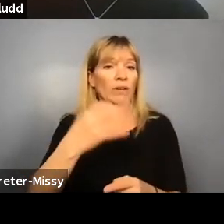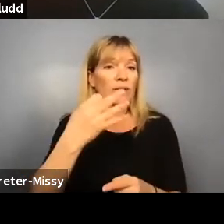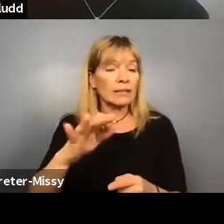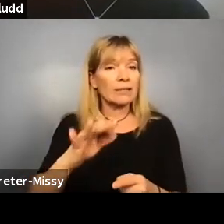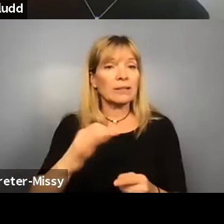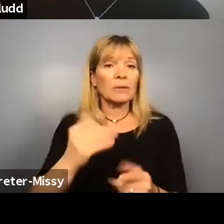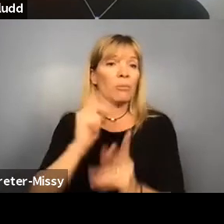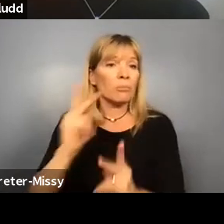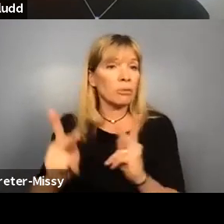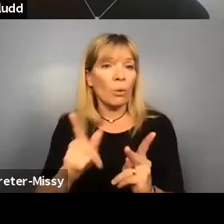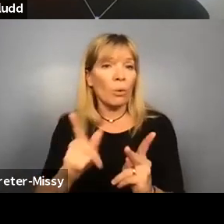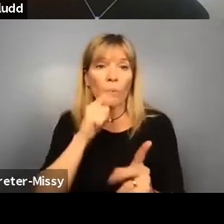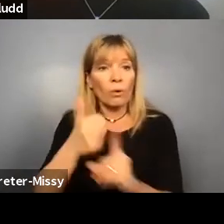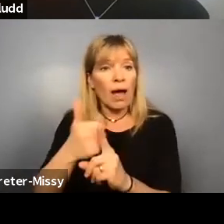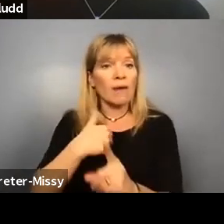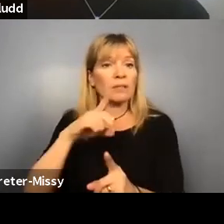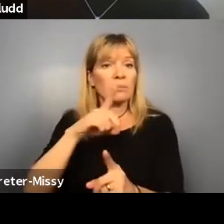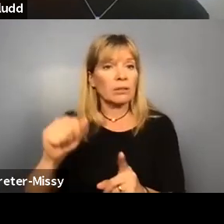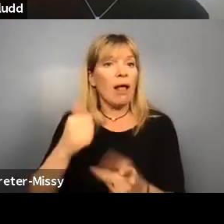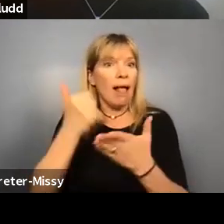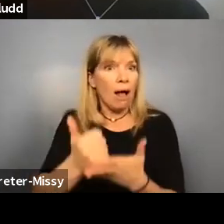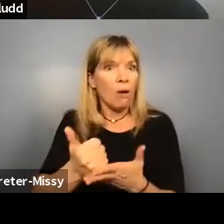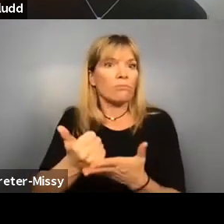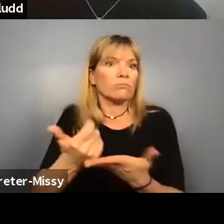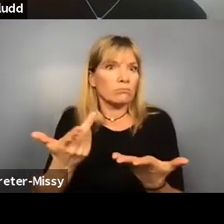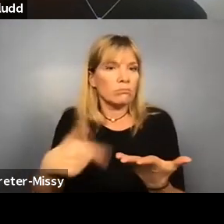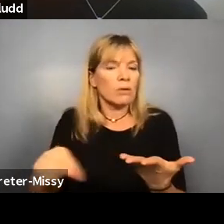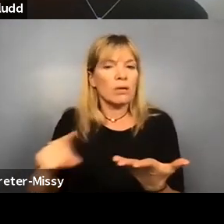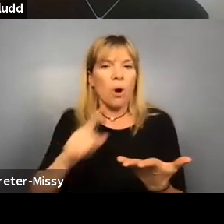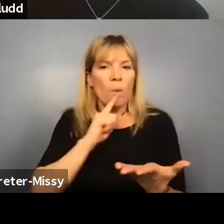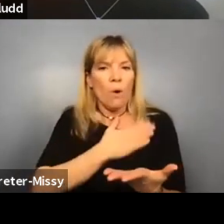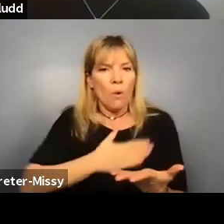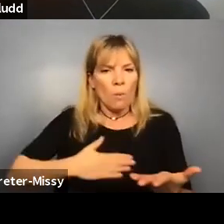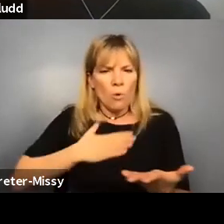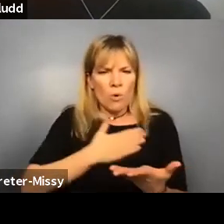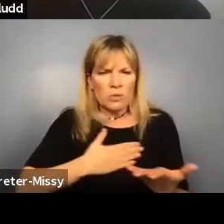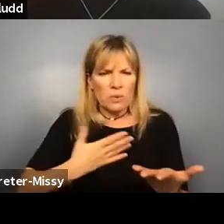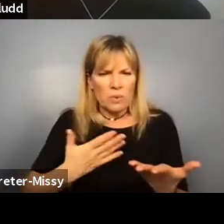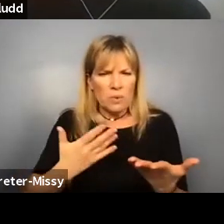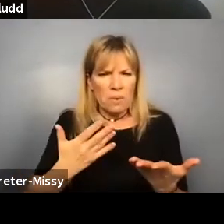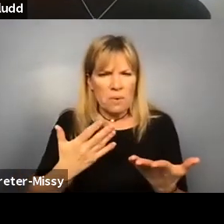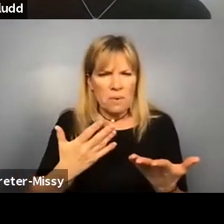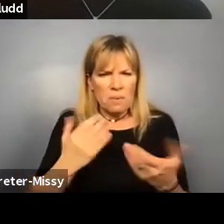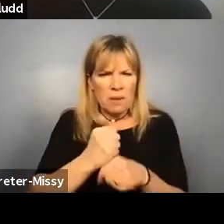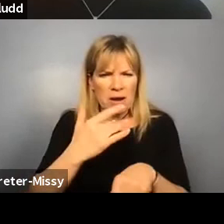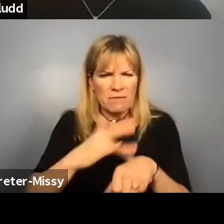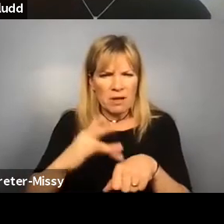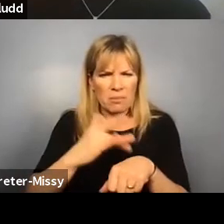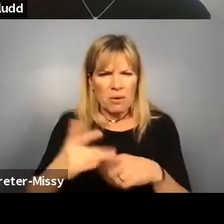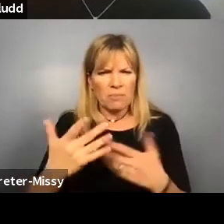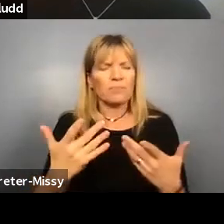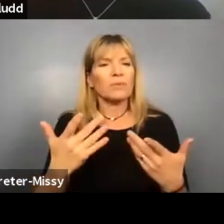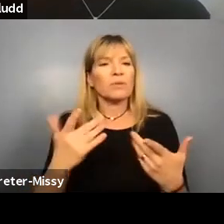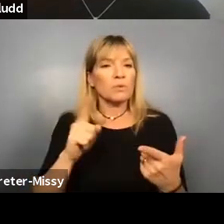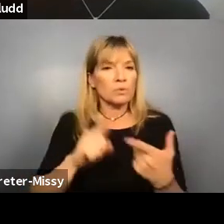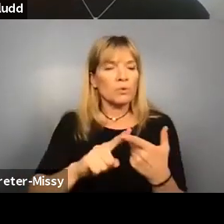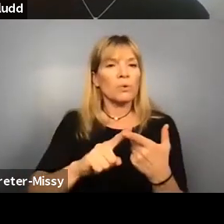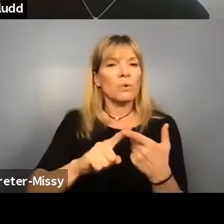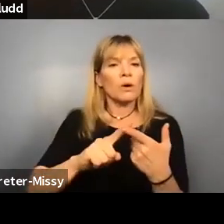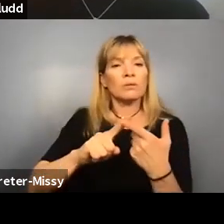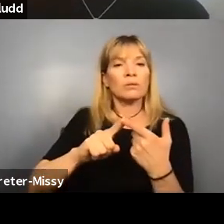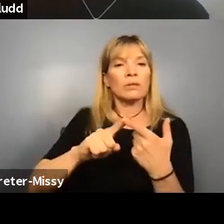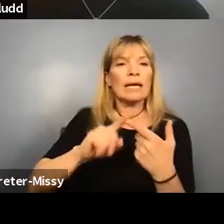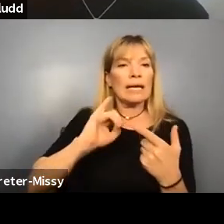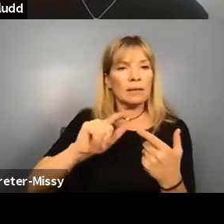in our community. Um, we are so appreciative that that was made available, uh, to independent living centers as